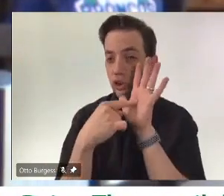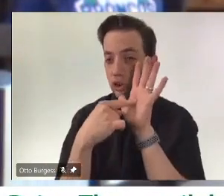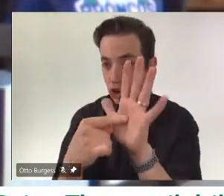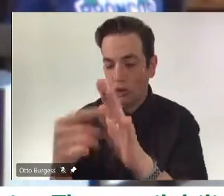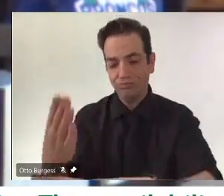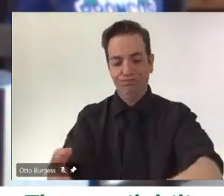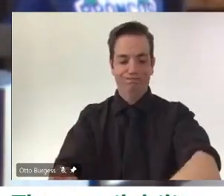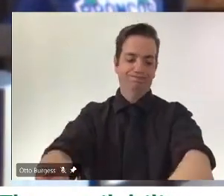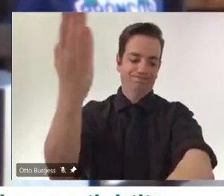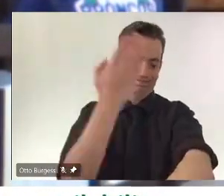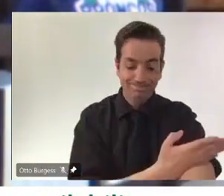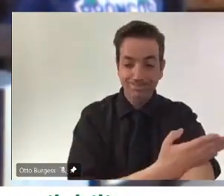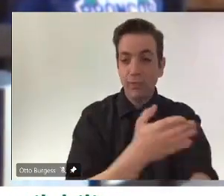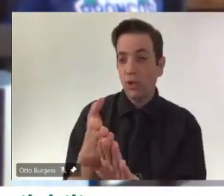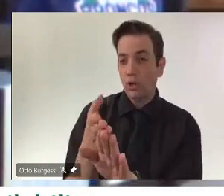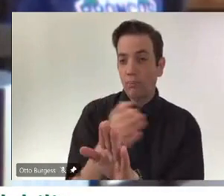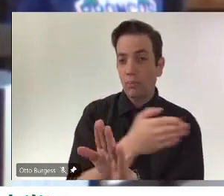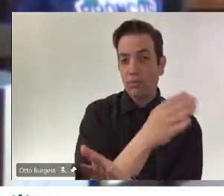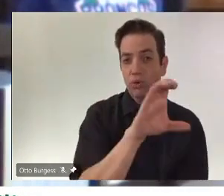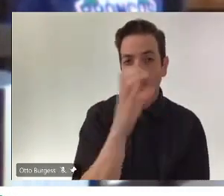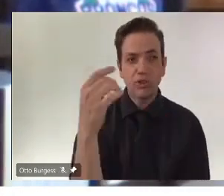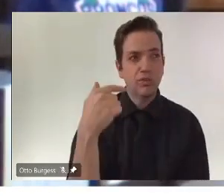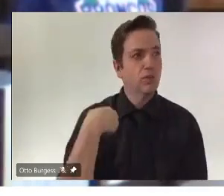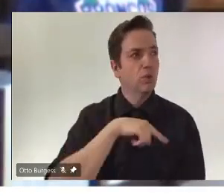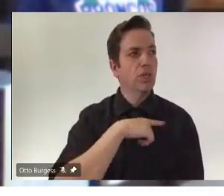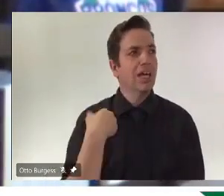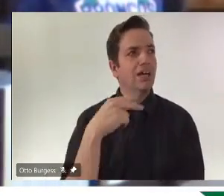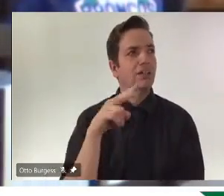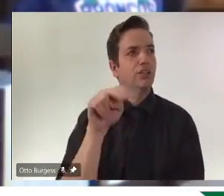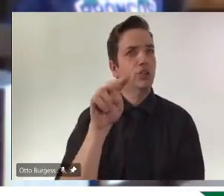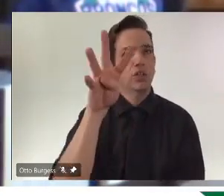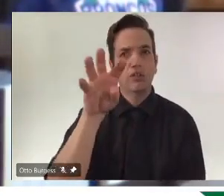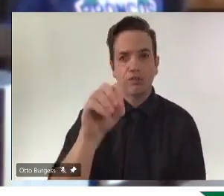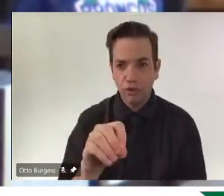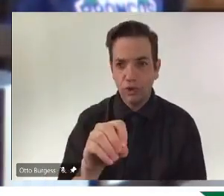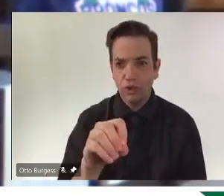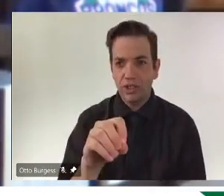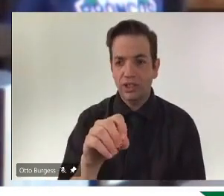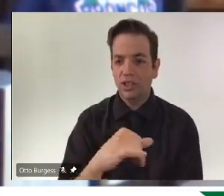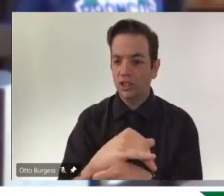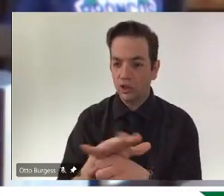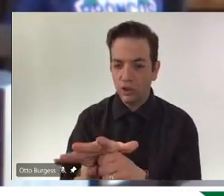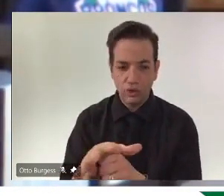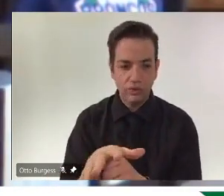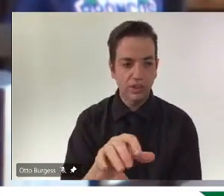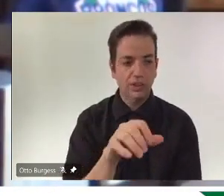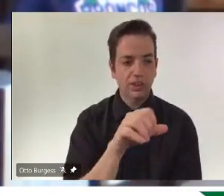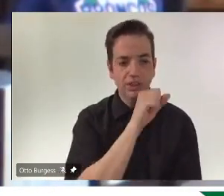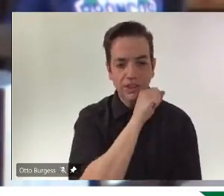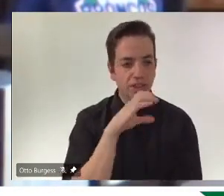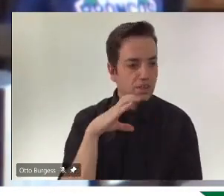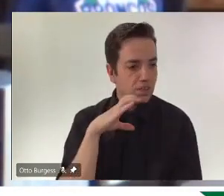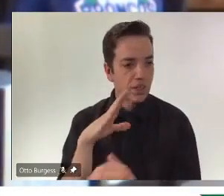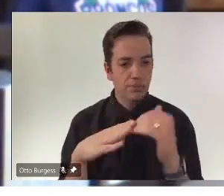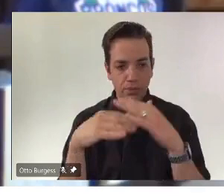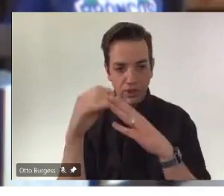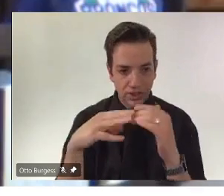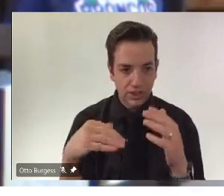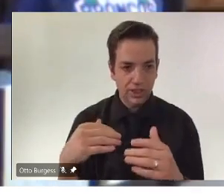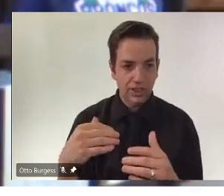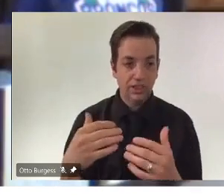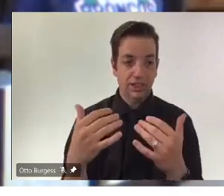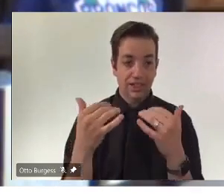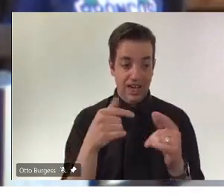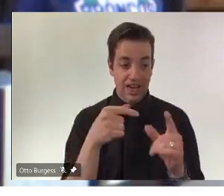December, we had 240 plus infections in long term care. We have very high vaccination rates, as you know, and today we have